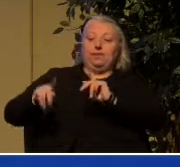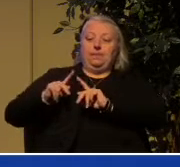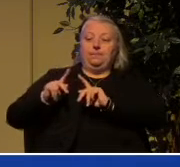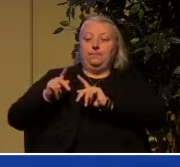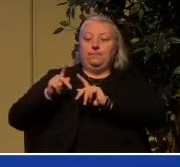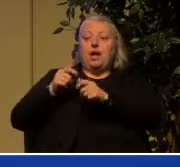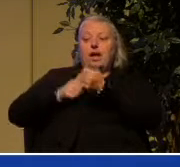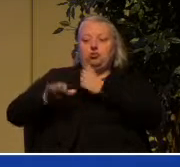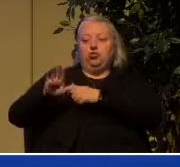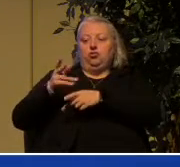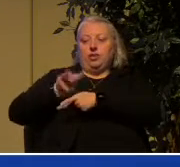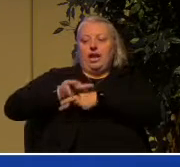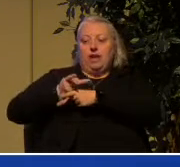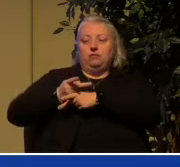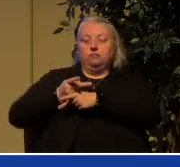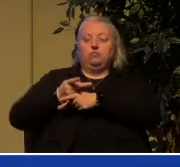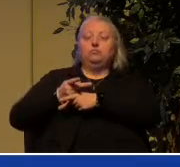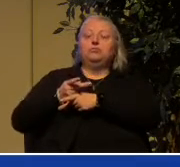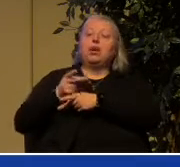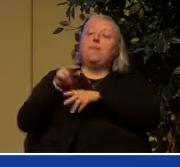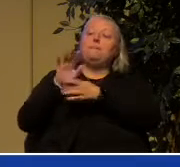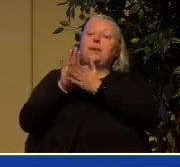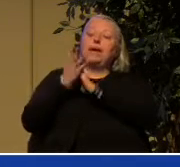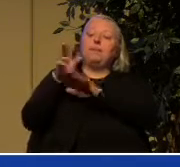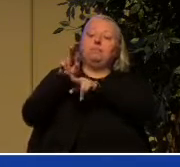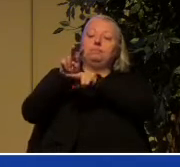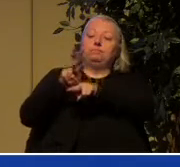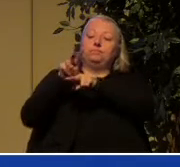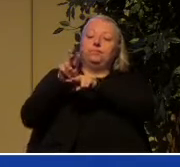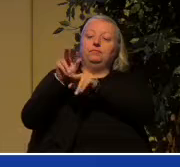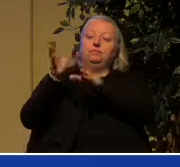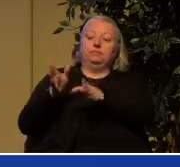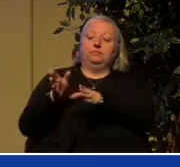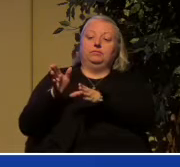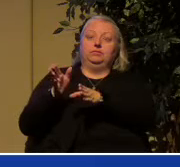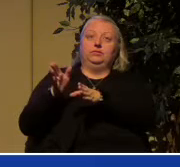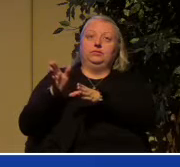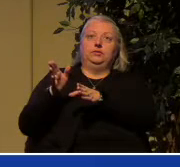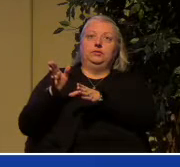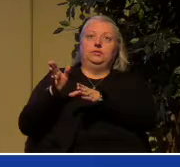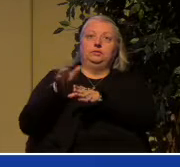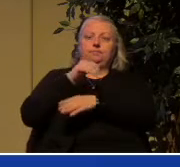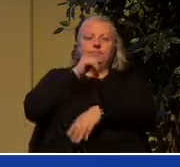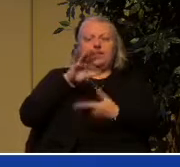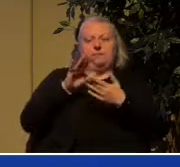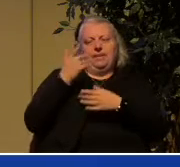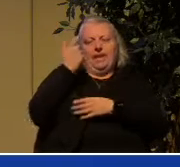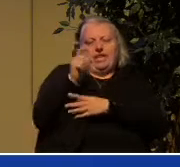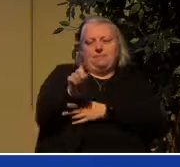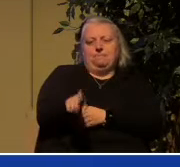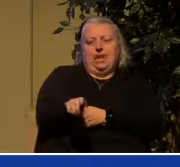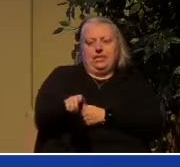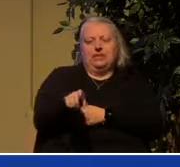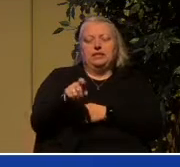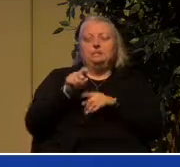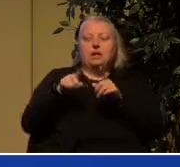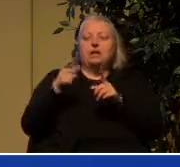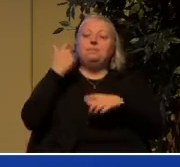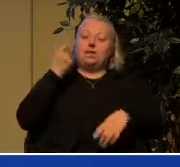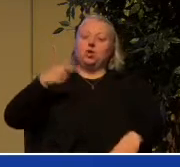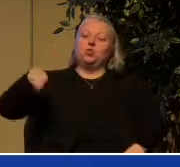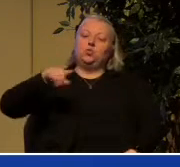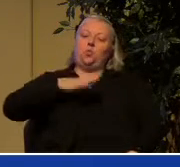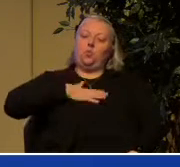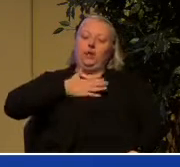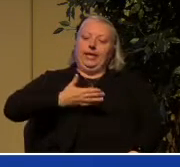overseers. There you have that word again, linked with shepherds, not because you must, but because you are willing as